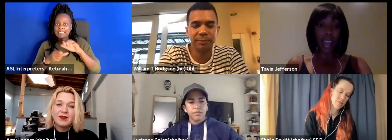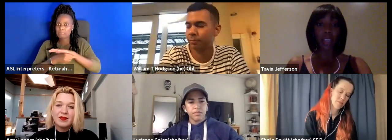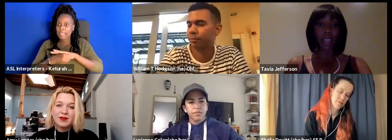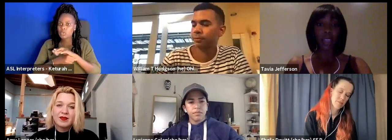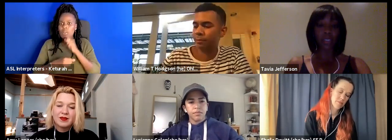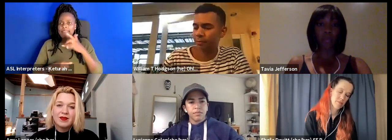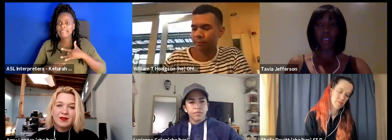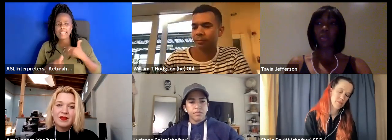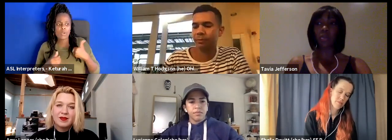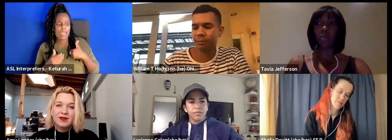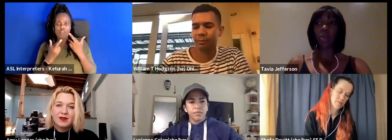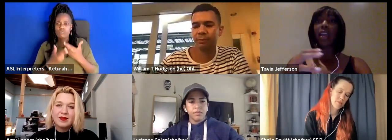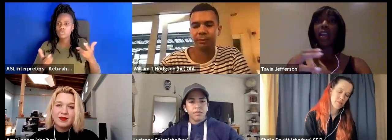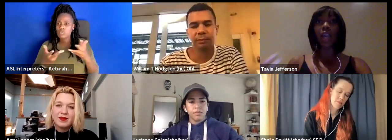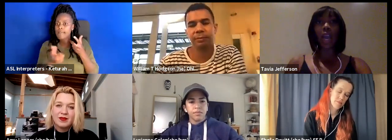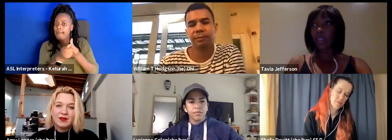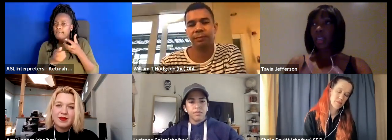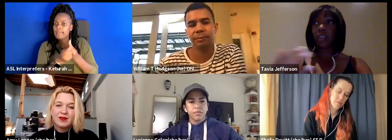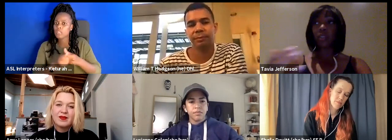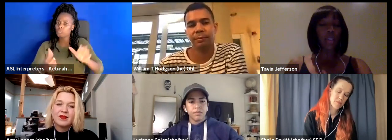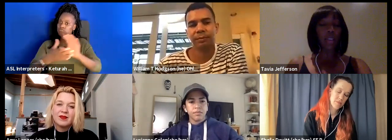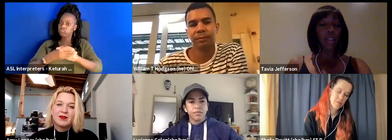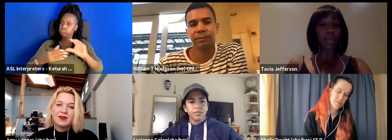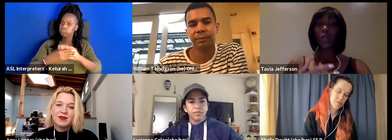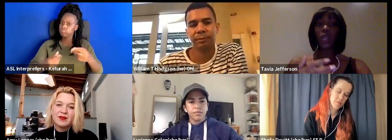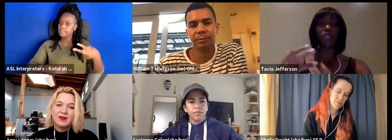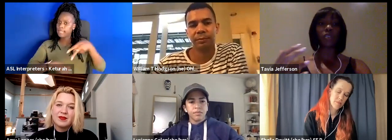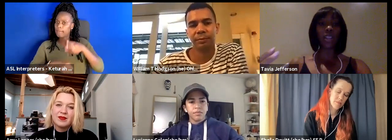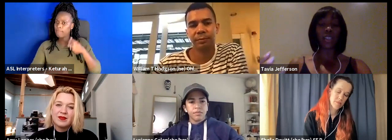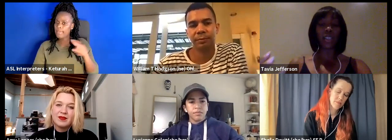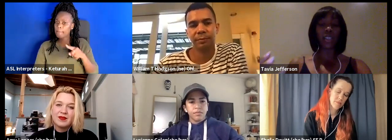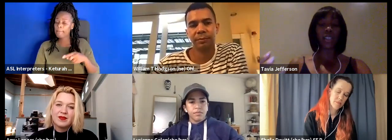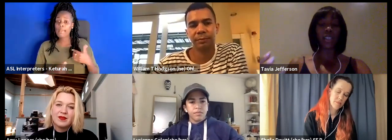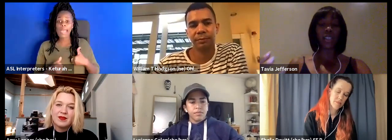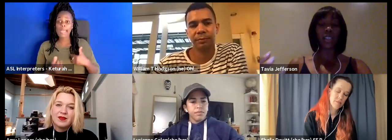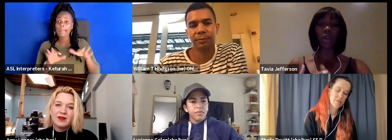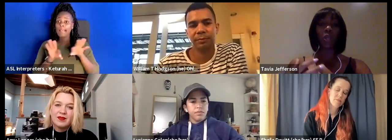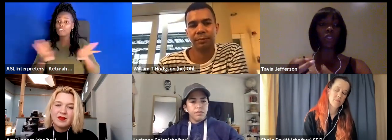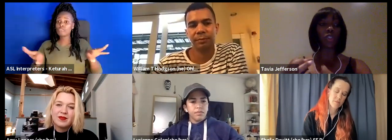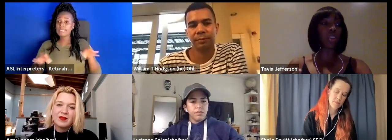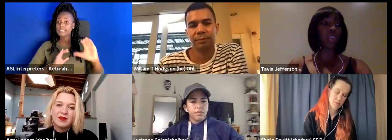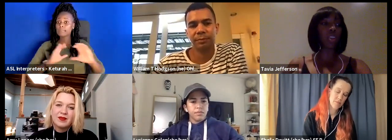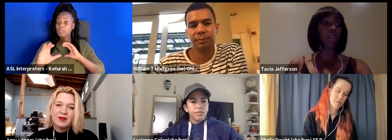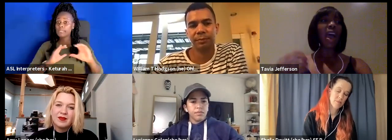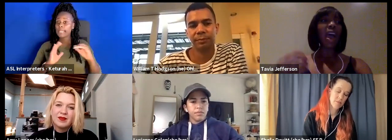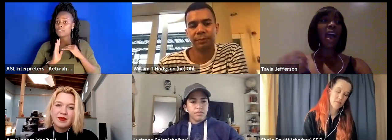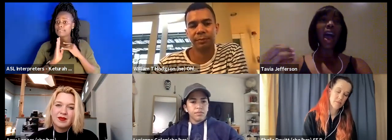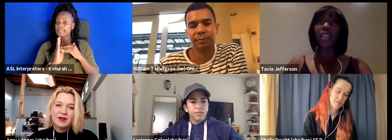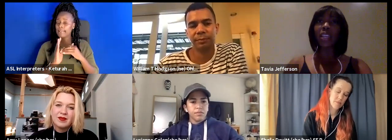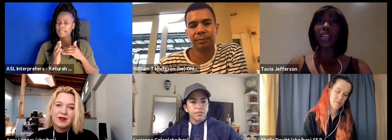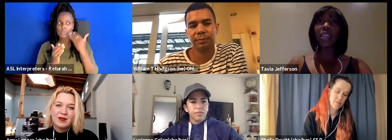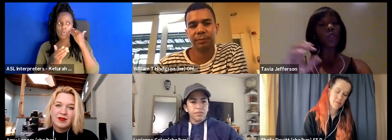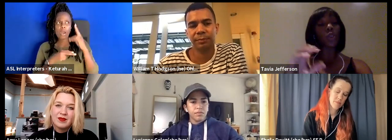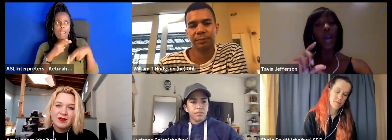feel like they had an advocate to speak up for them. And having gotten my degree in communication studies and knowing a lot about communication theory,